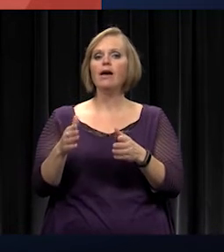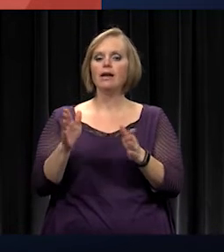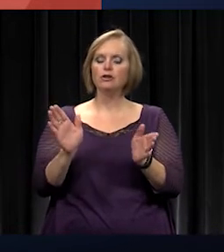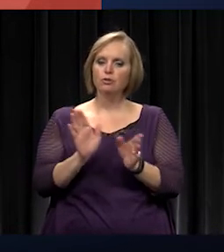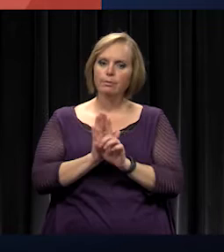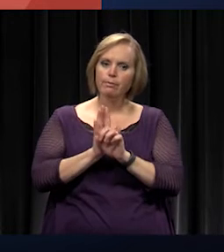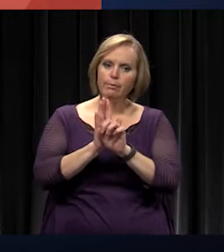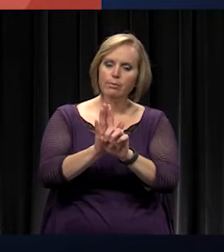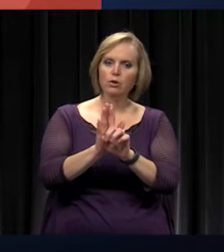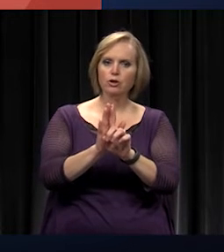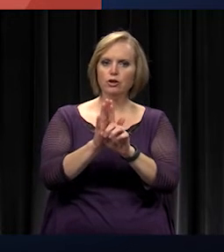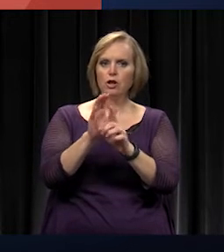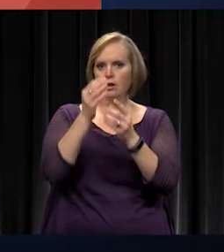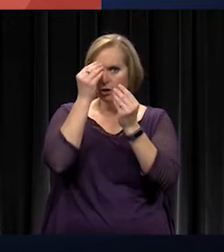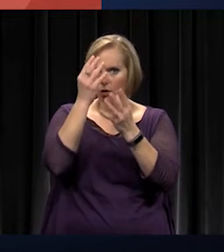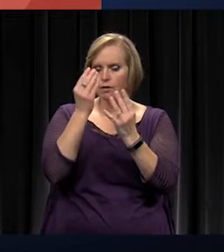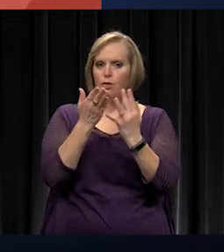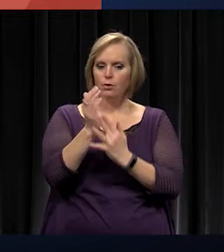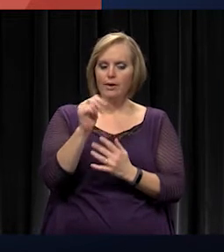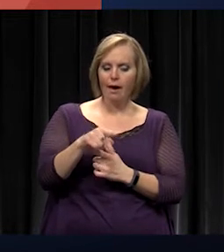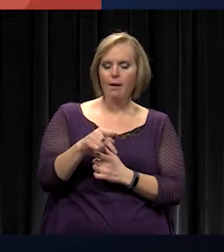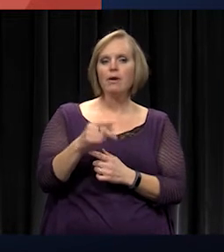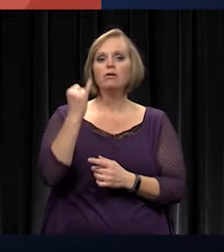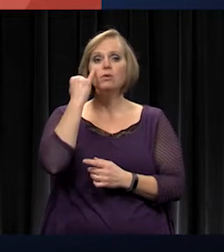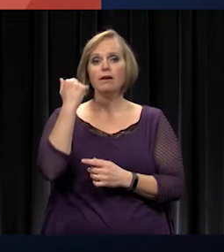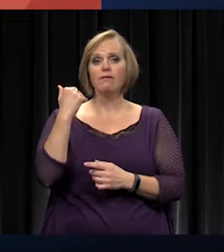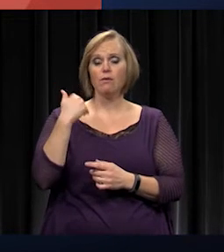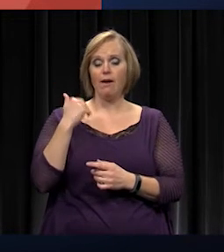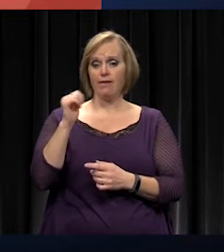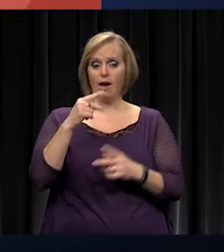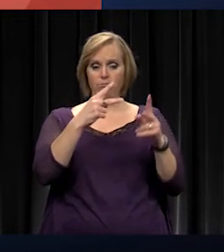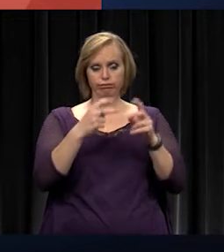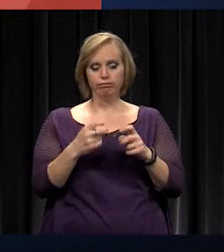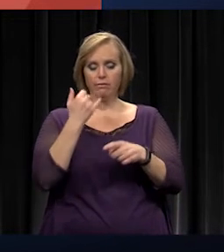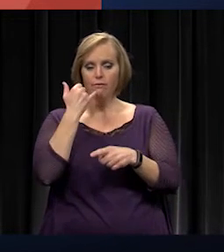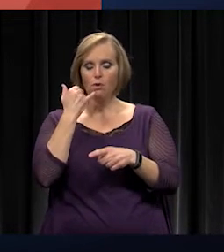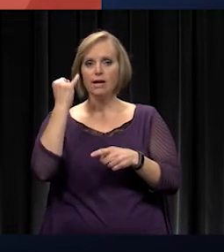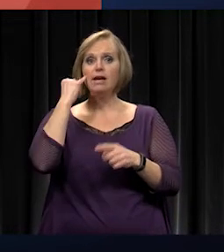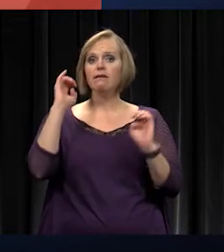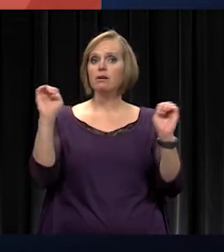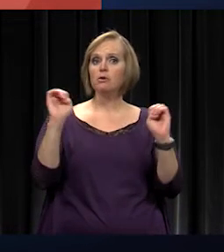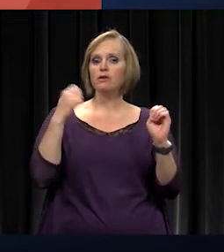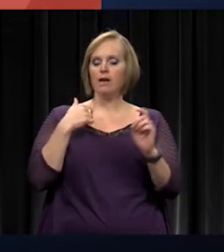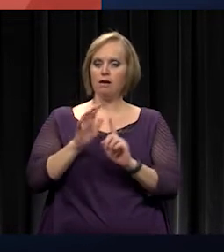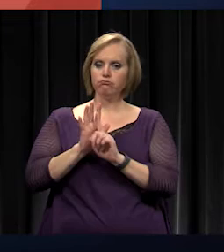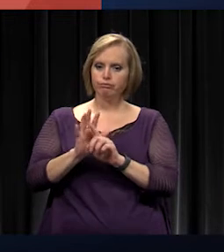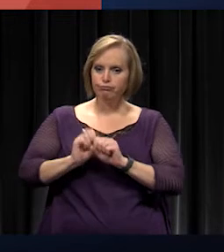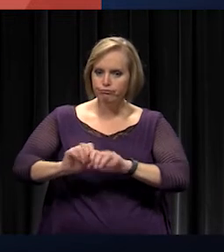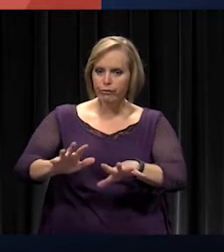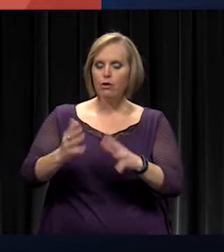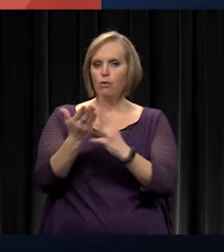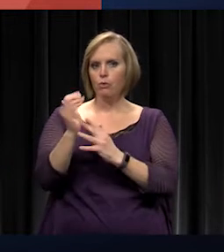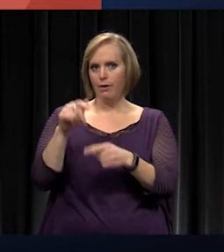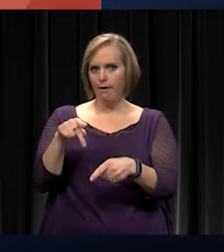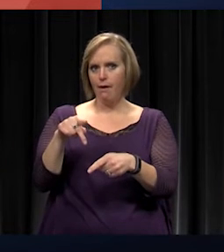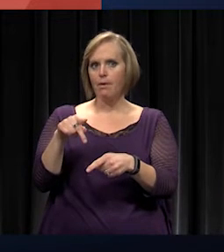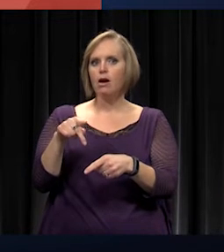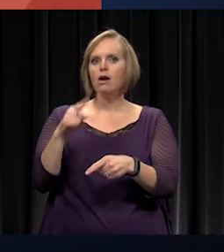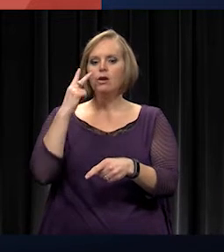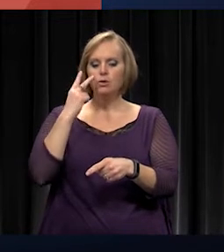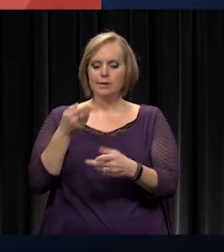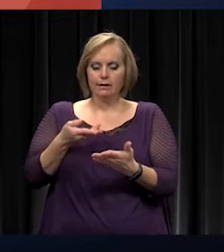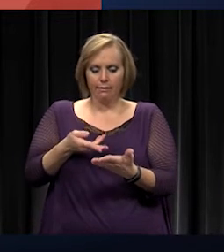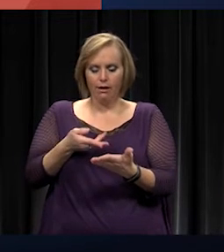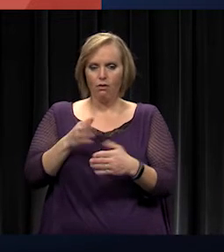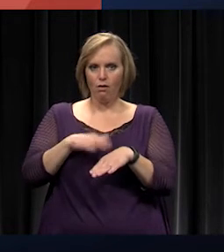notifications through the app. So anyone who has the app on their phone, in the event of emergency, if I push a notification out through this app, you see it right on